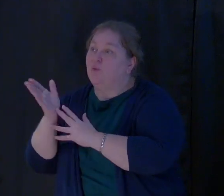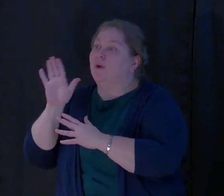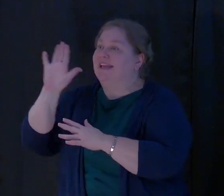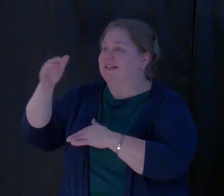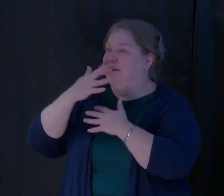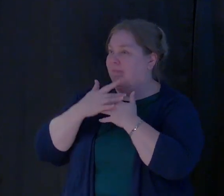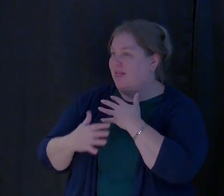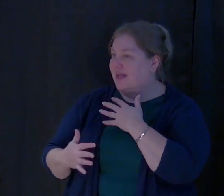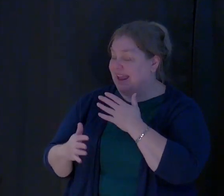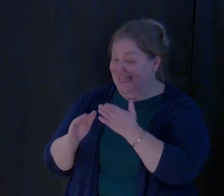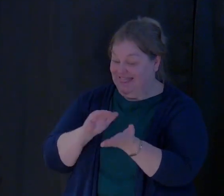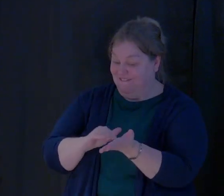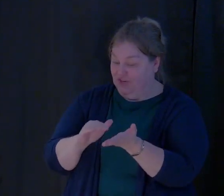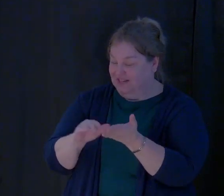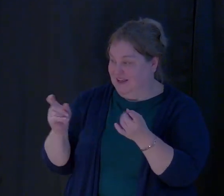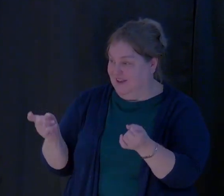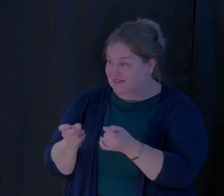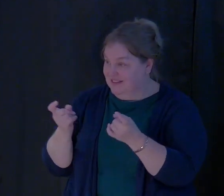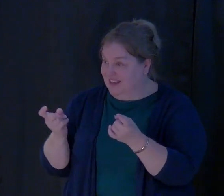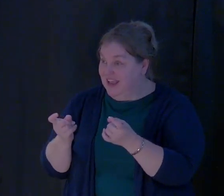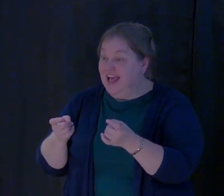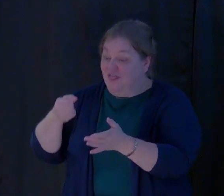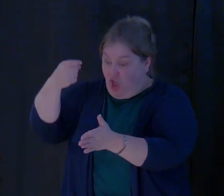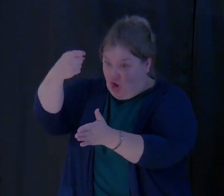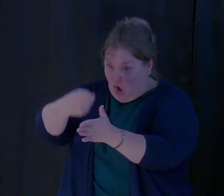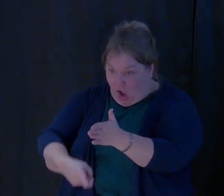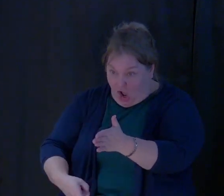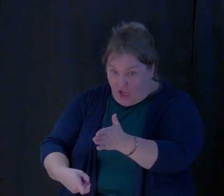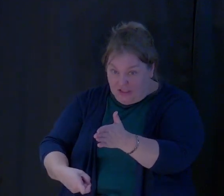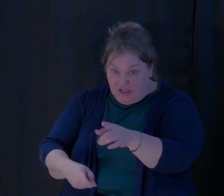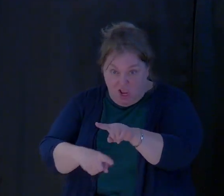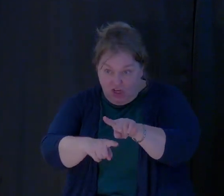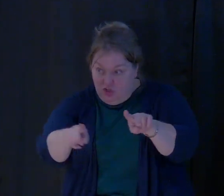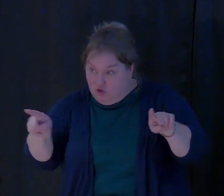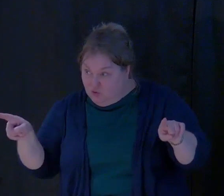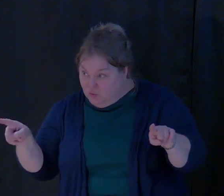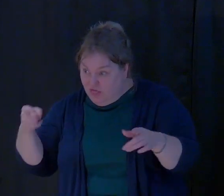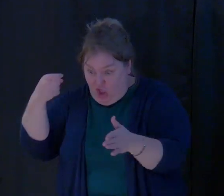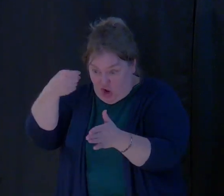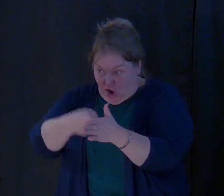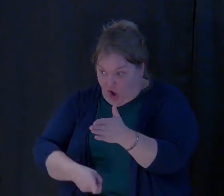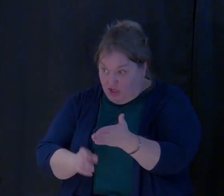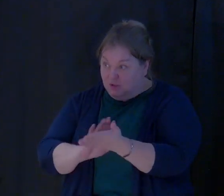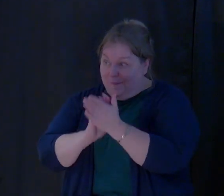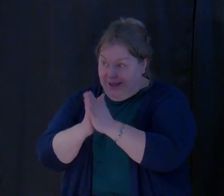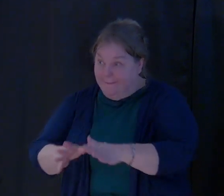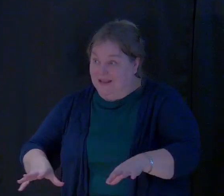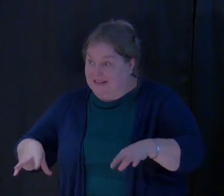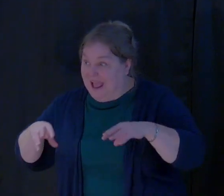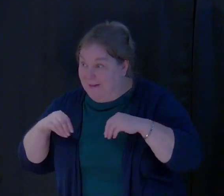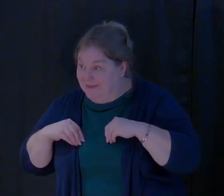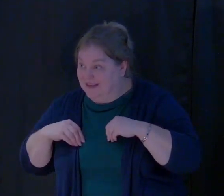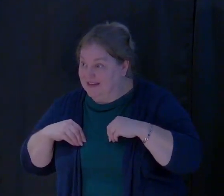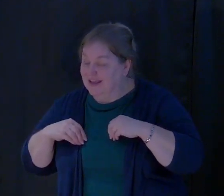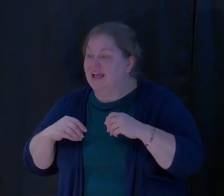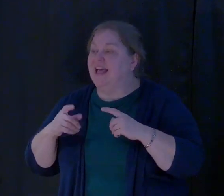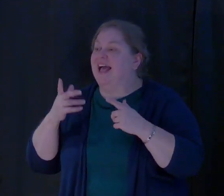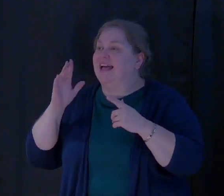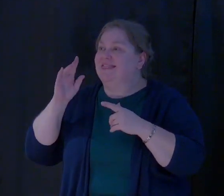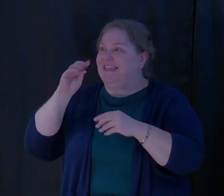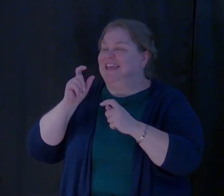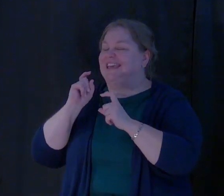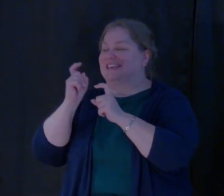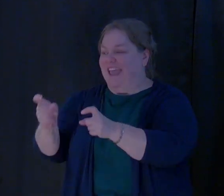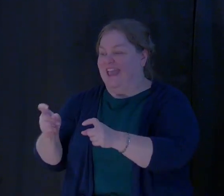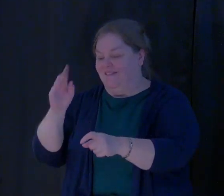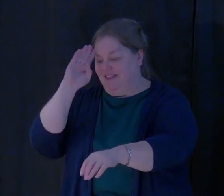the forgiveness of sins. The cost that you and I have to be adopted into God's family was the giving of his son Jesus